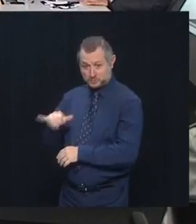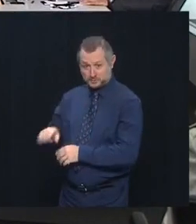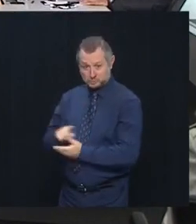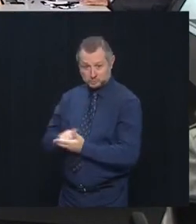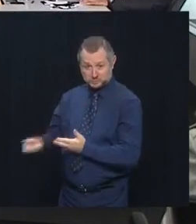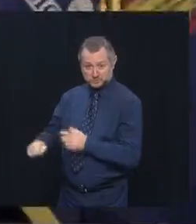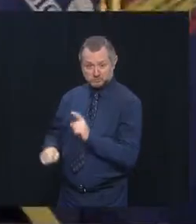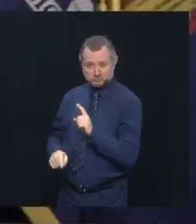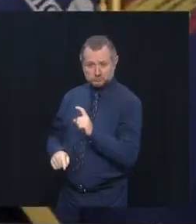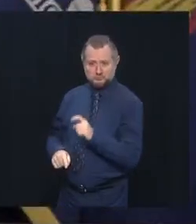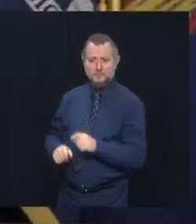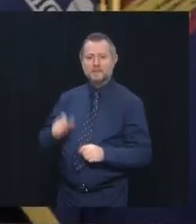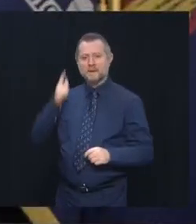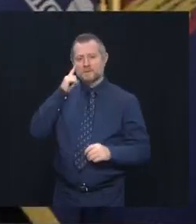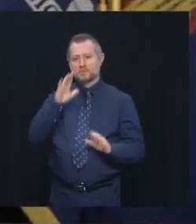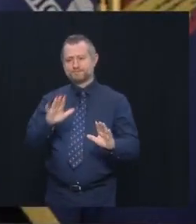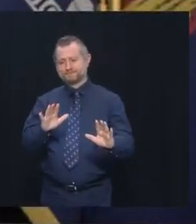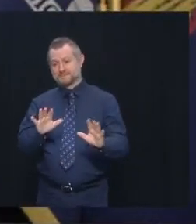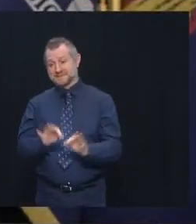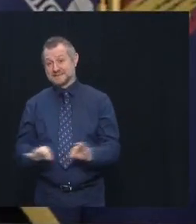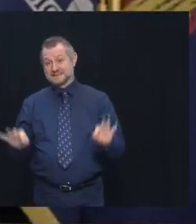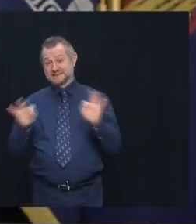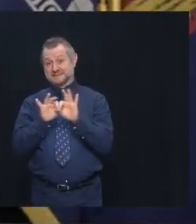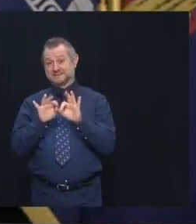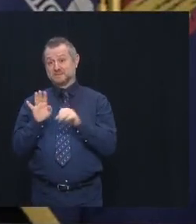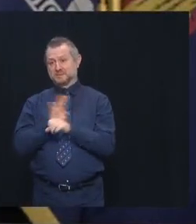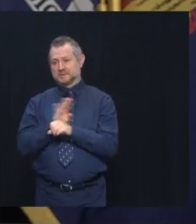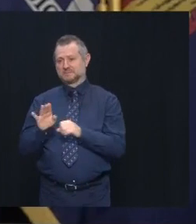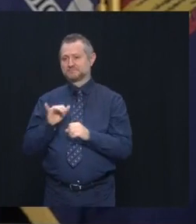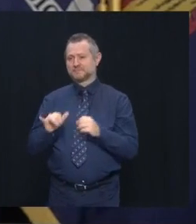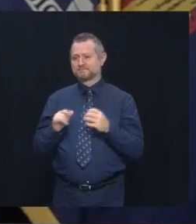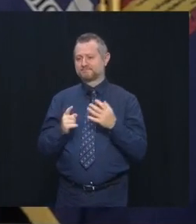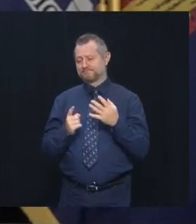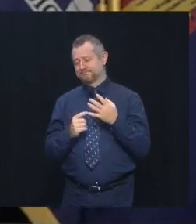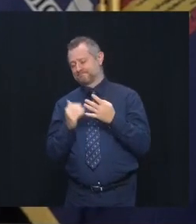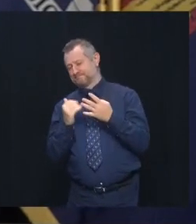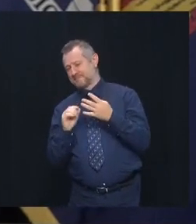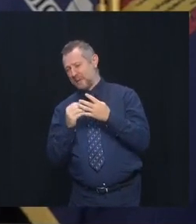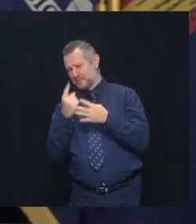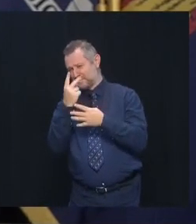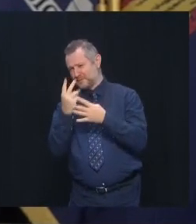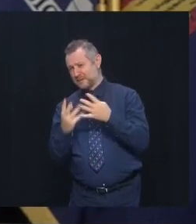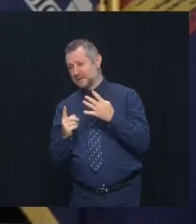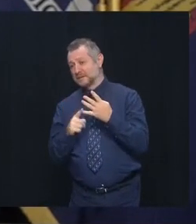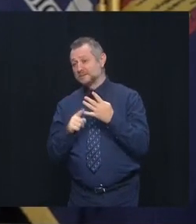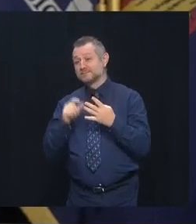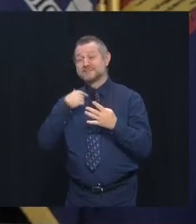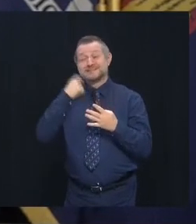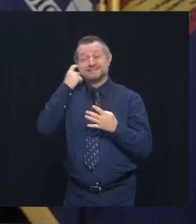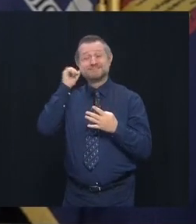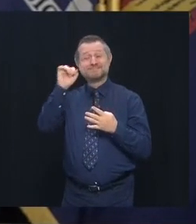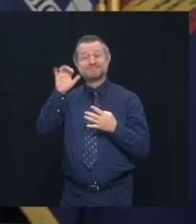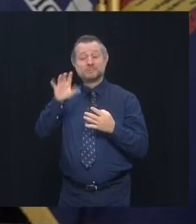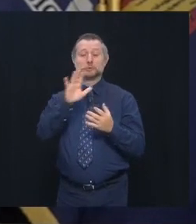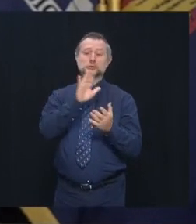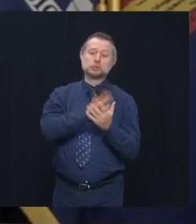Essential businesses are like number four in the spreader priority, right?